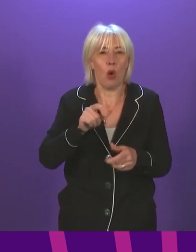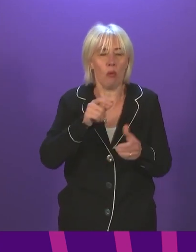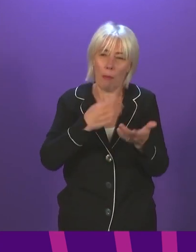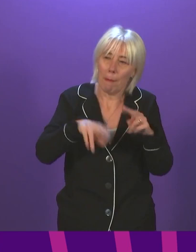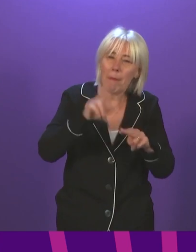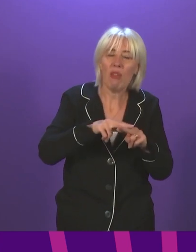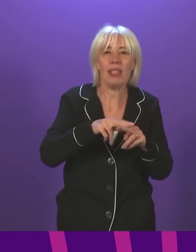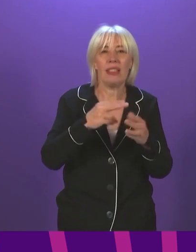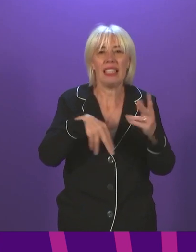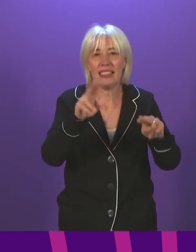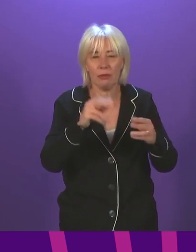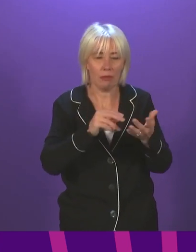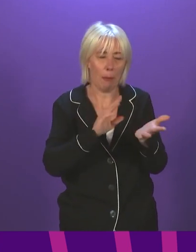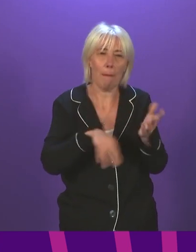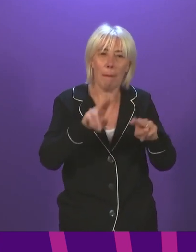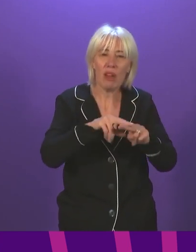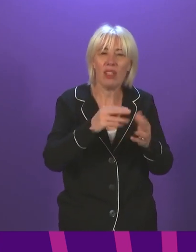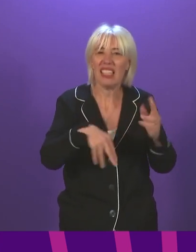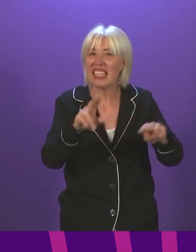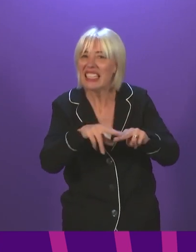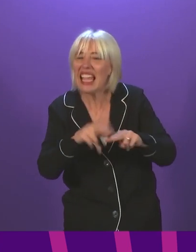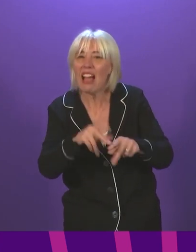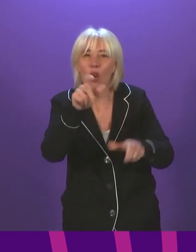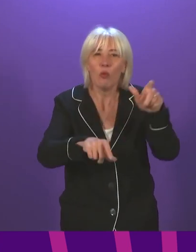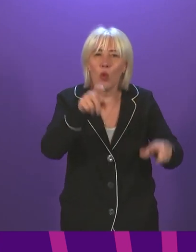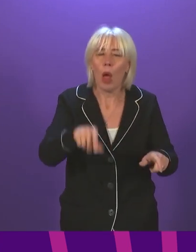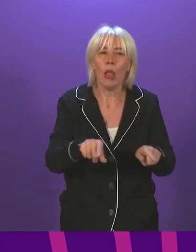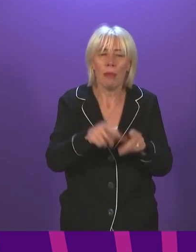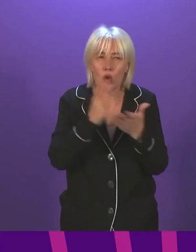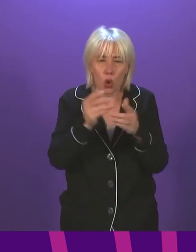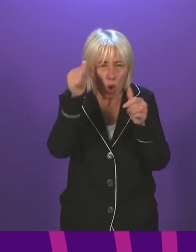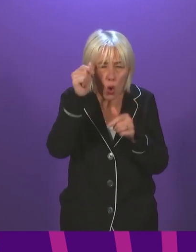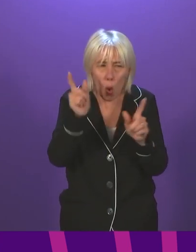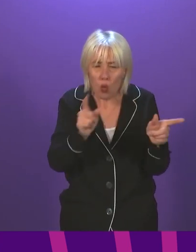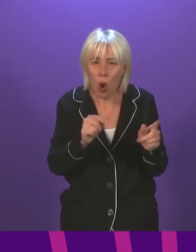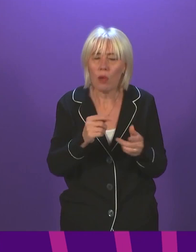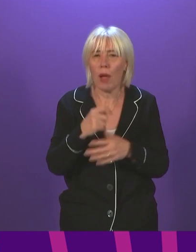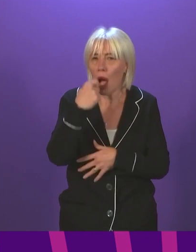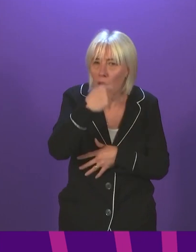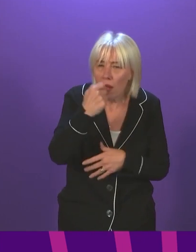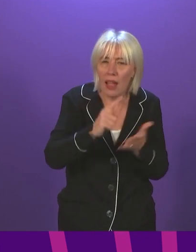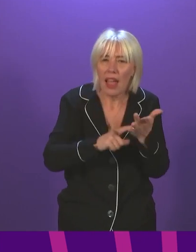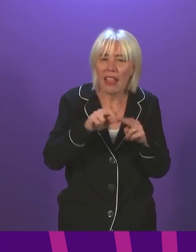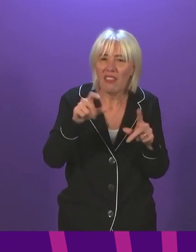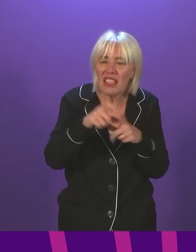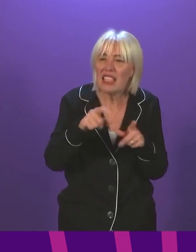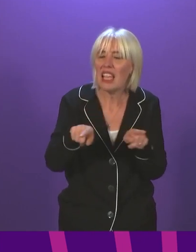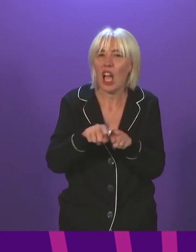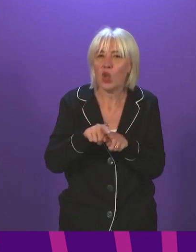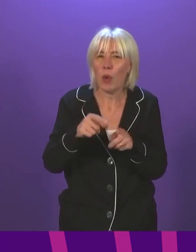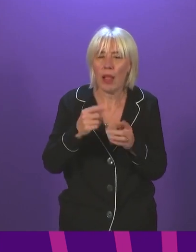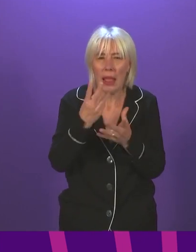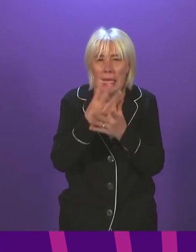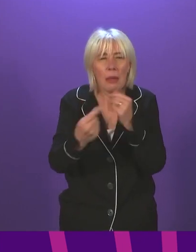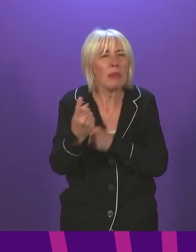cases and the letters offer advice on issues like looking out for symptoms and using lateral flow testing. Our updated guidance may mean, for